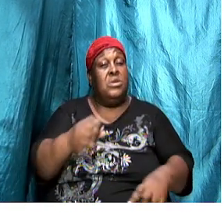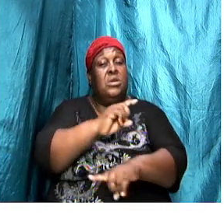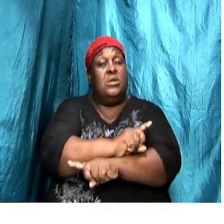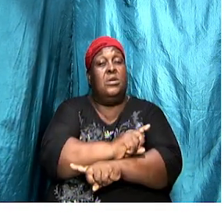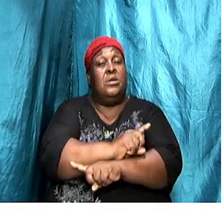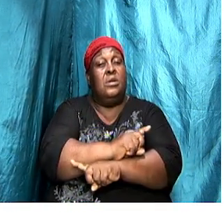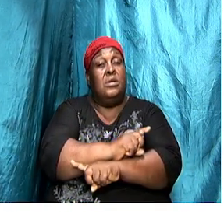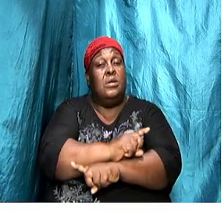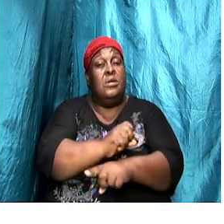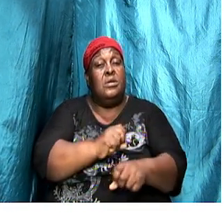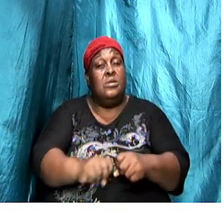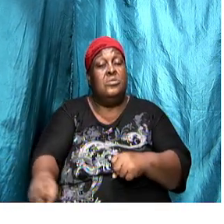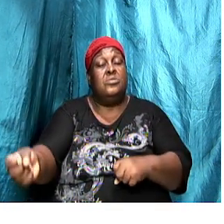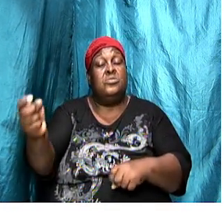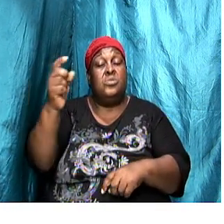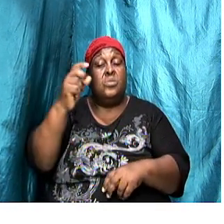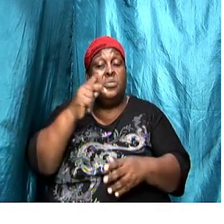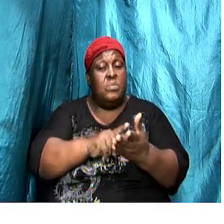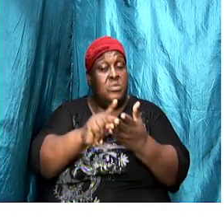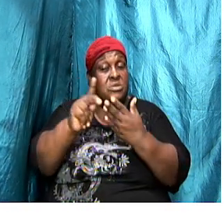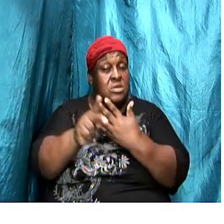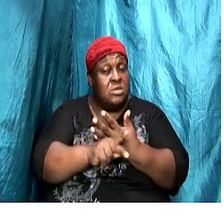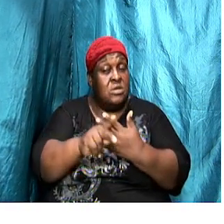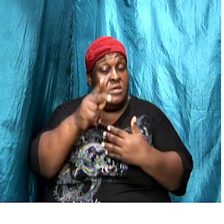is, in this representative view,